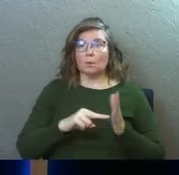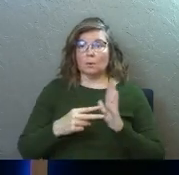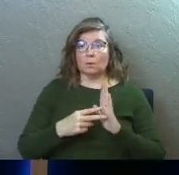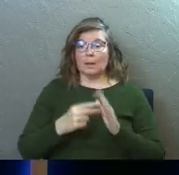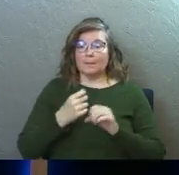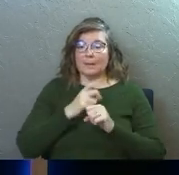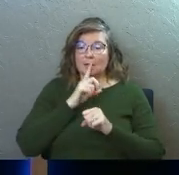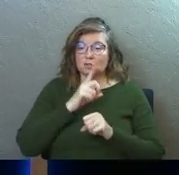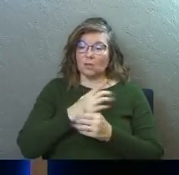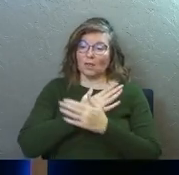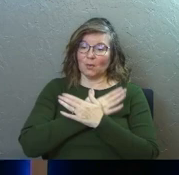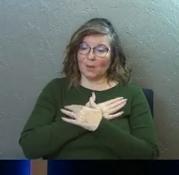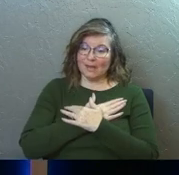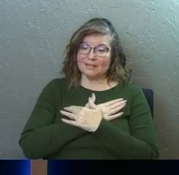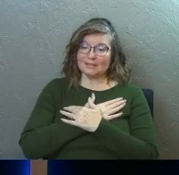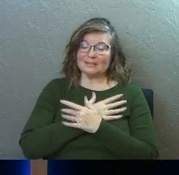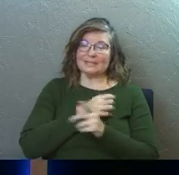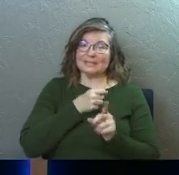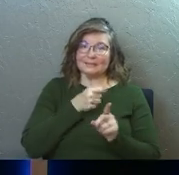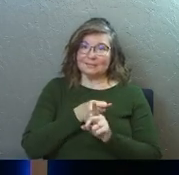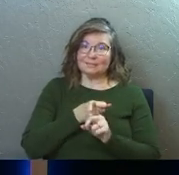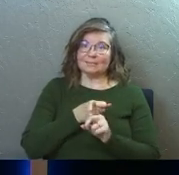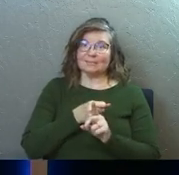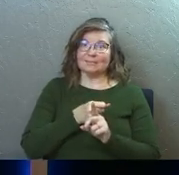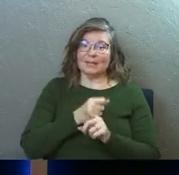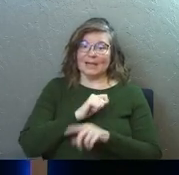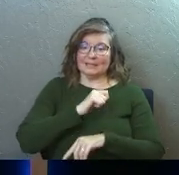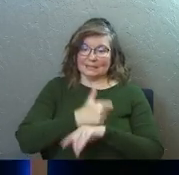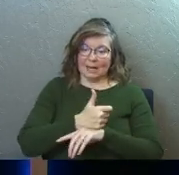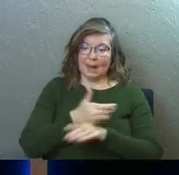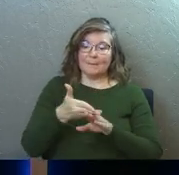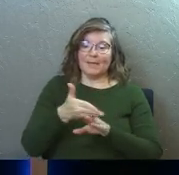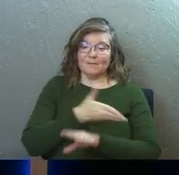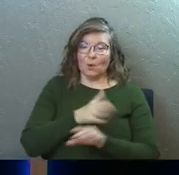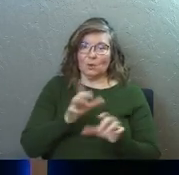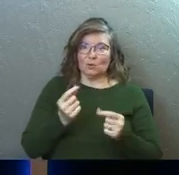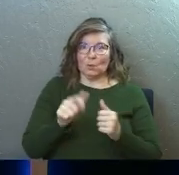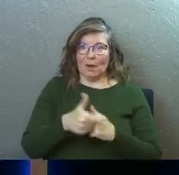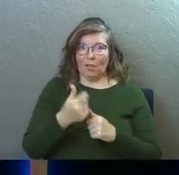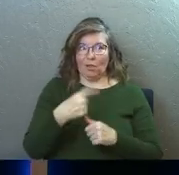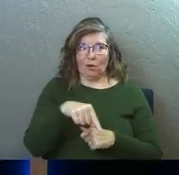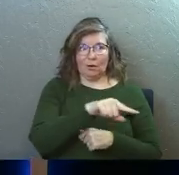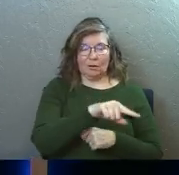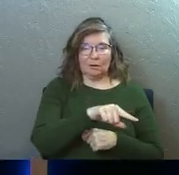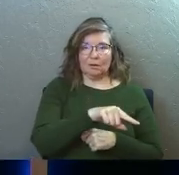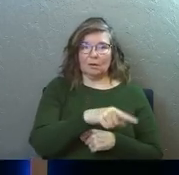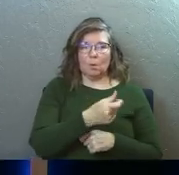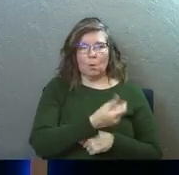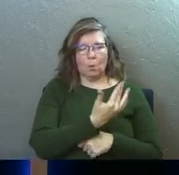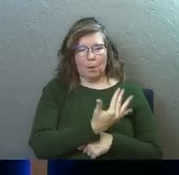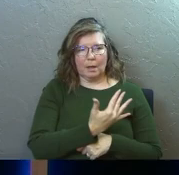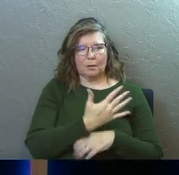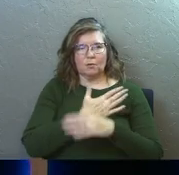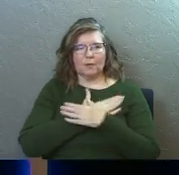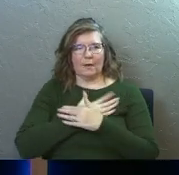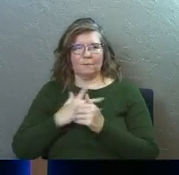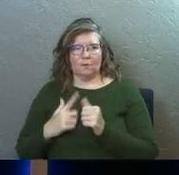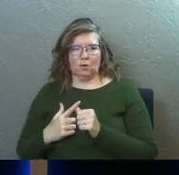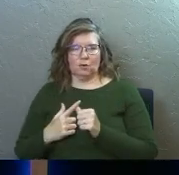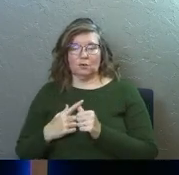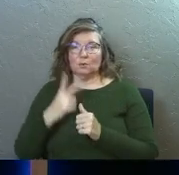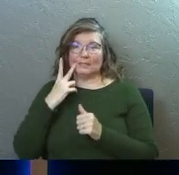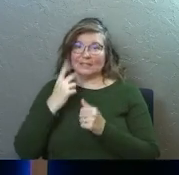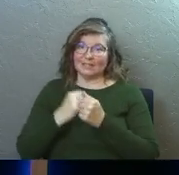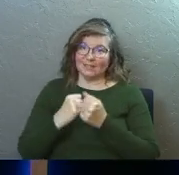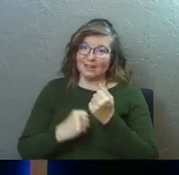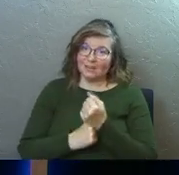make sure that your rest is implemented before you do anything else. So many times we see rest as a piece of the puzzle when we, instead, we should see it as